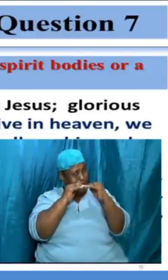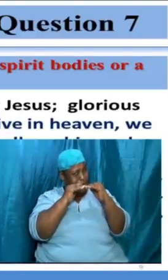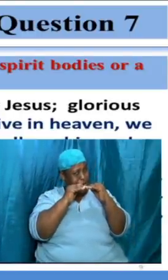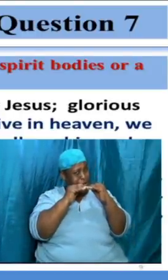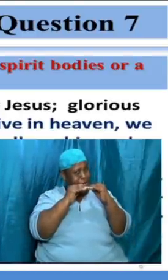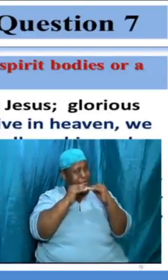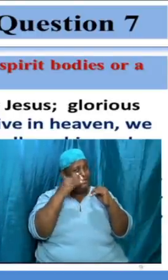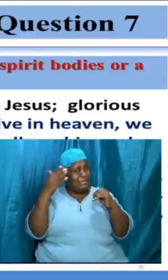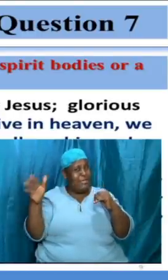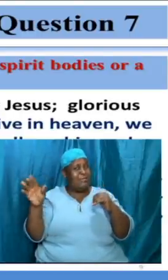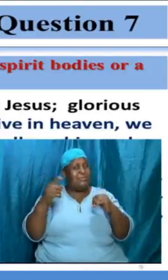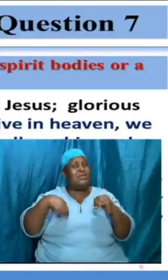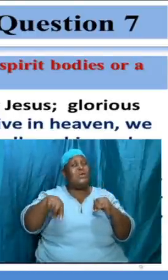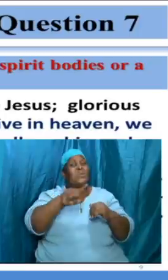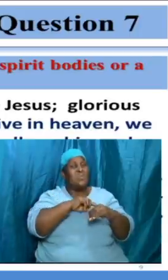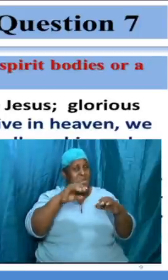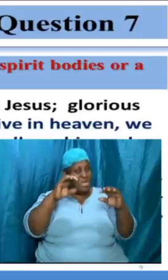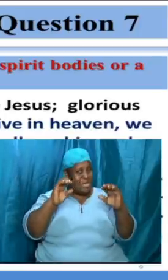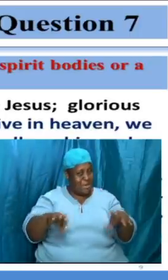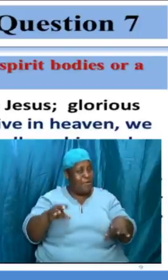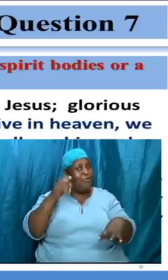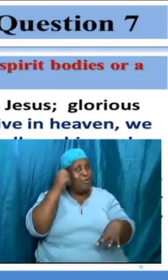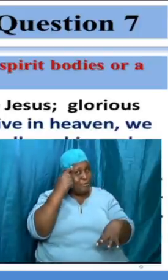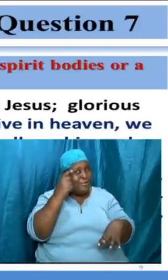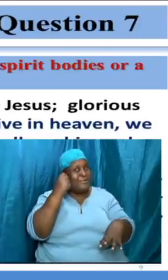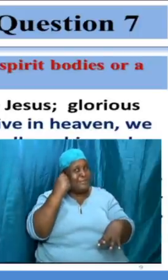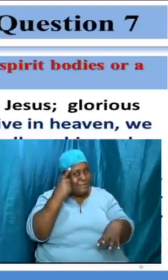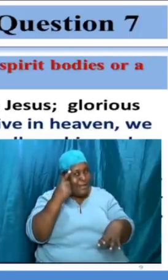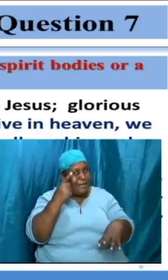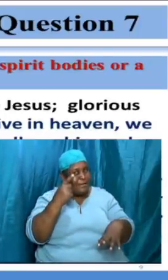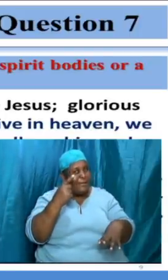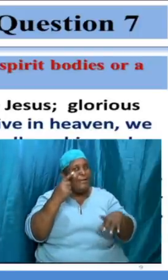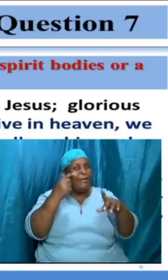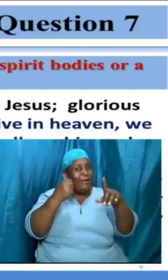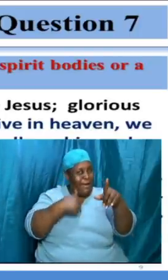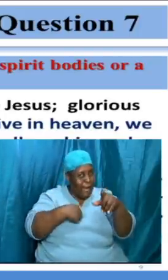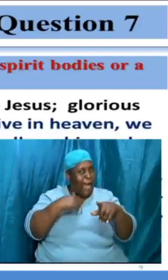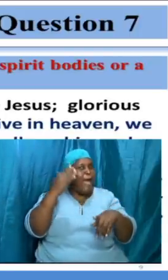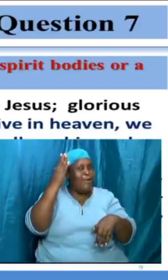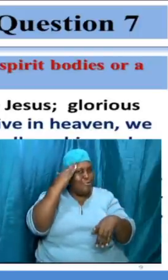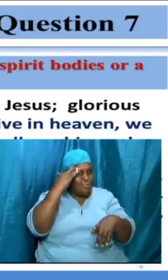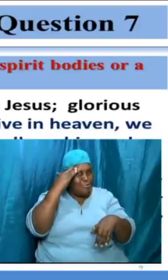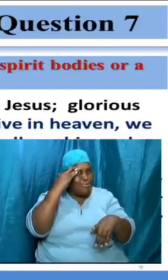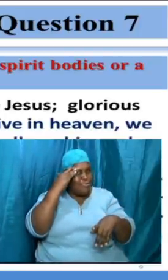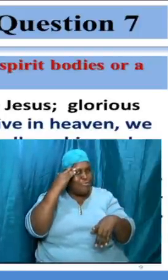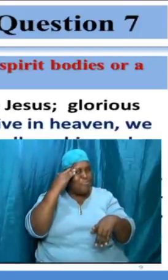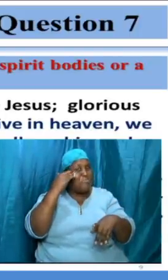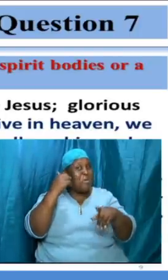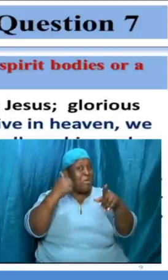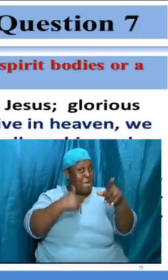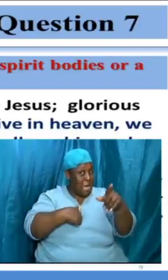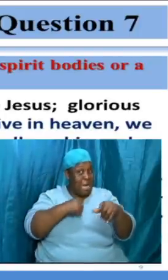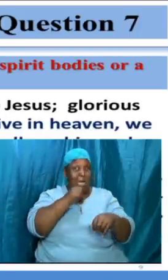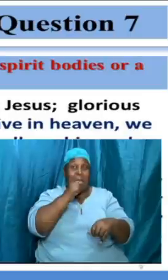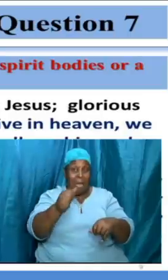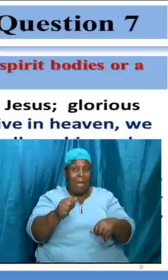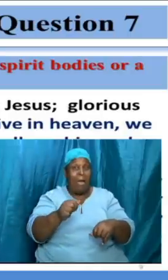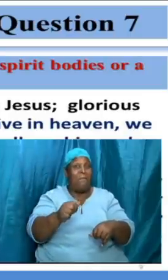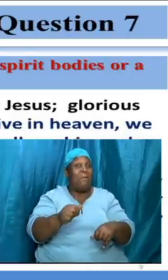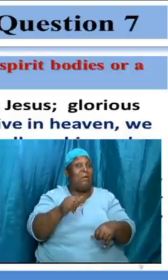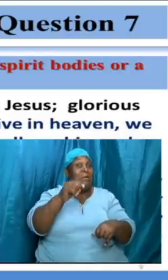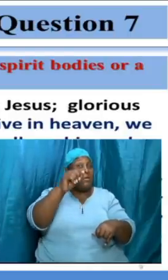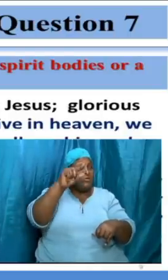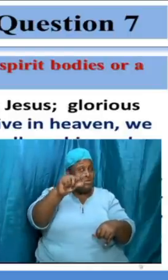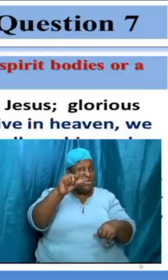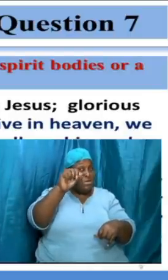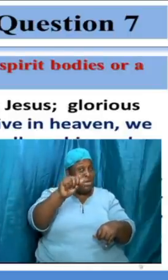fathom but we know all of us i know that i am garfield daily i am composed